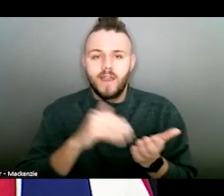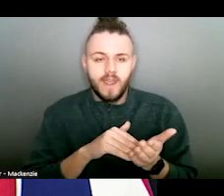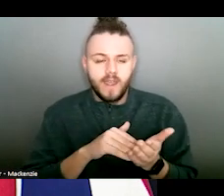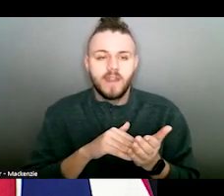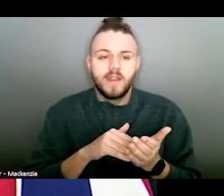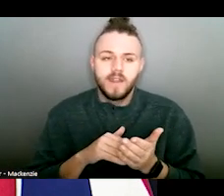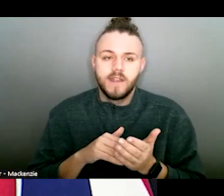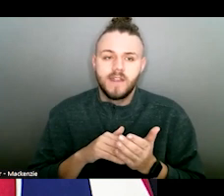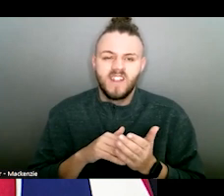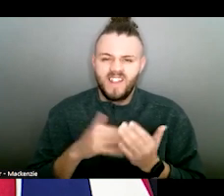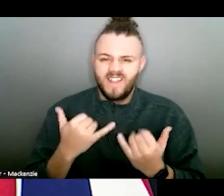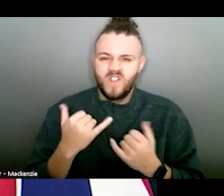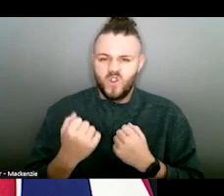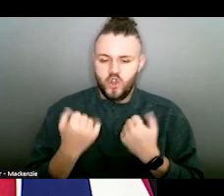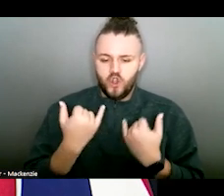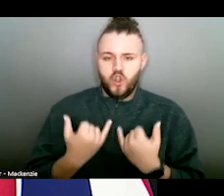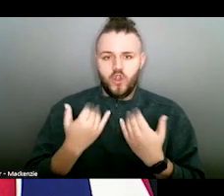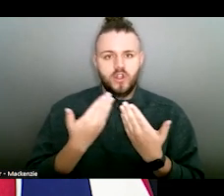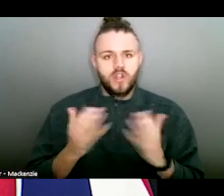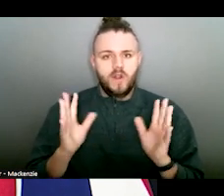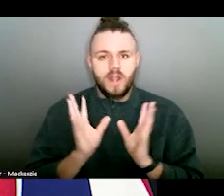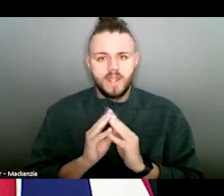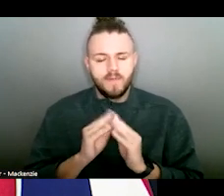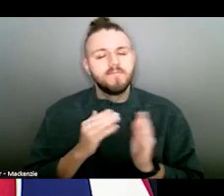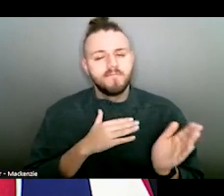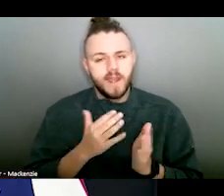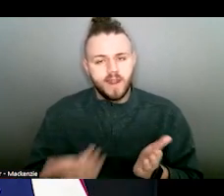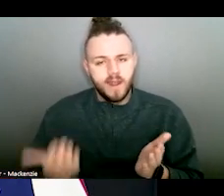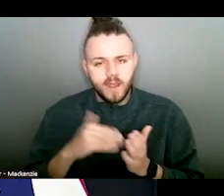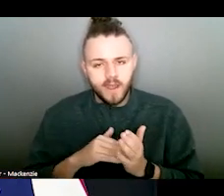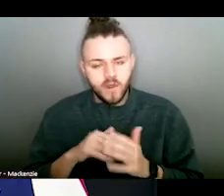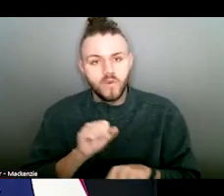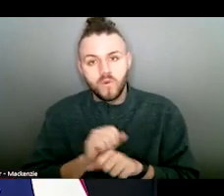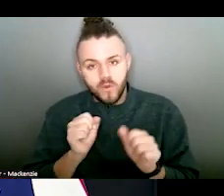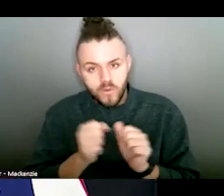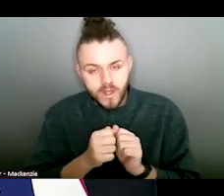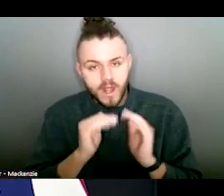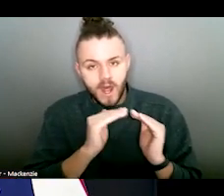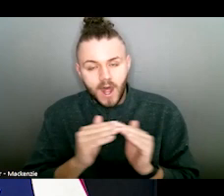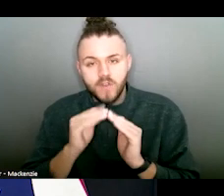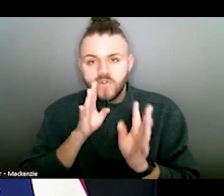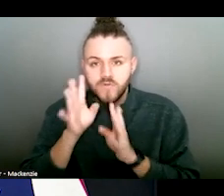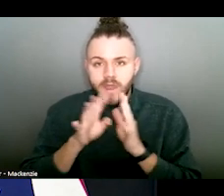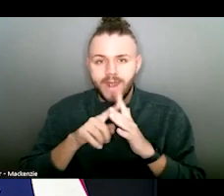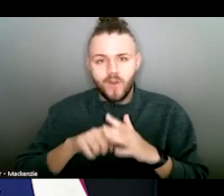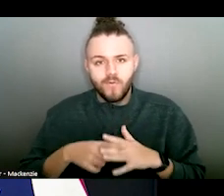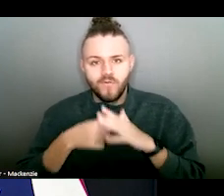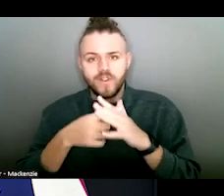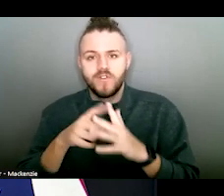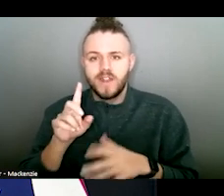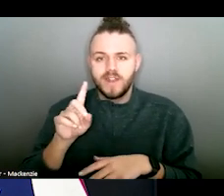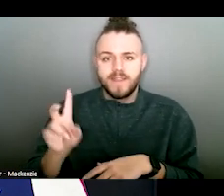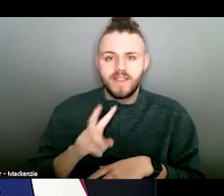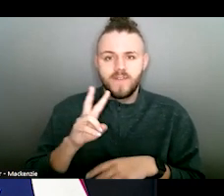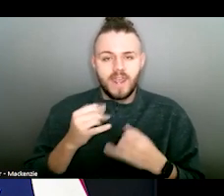-sponsor this legislation, again, in this current General Assembly. I worked with my colleagues to create the original